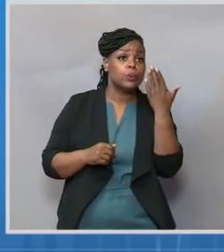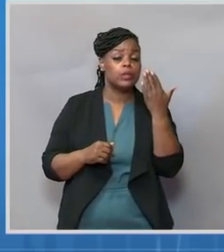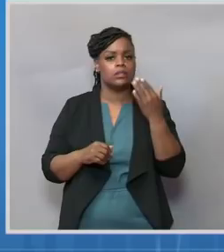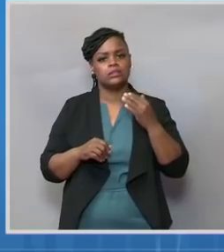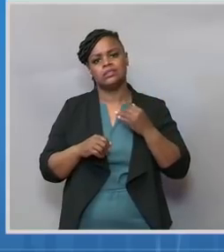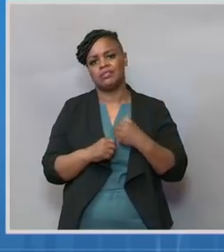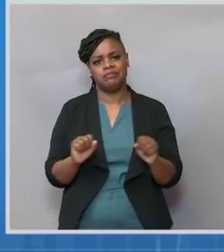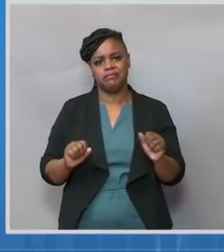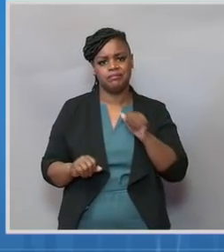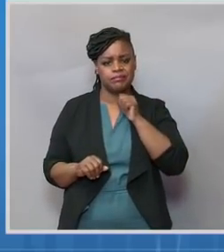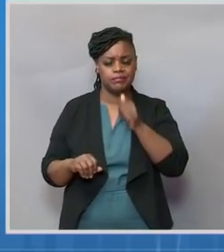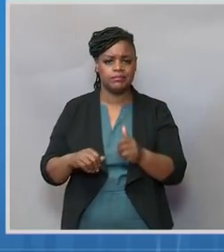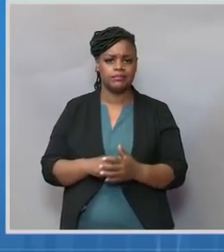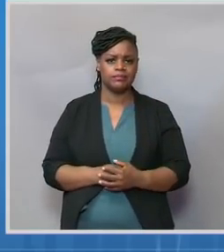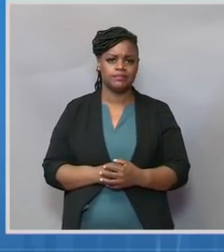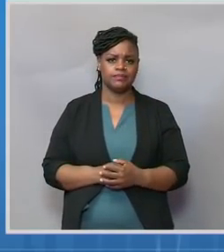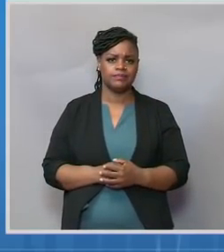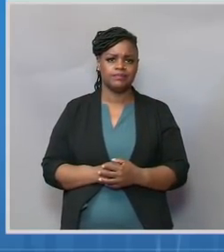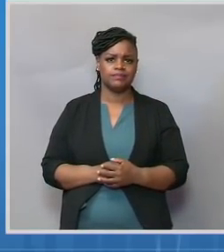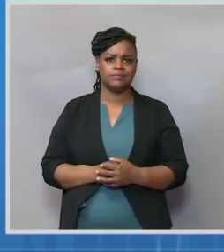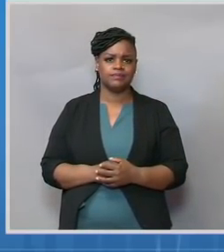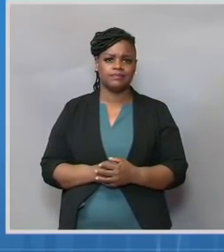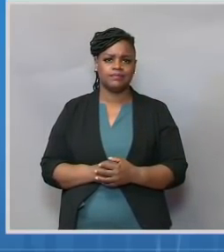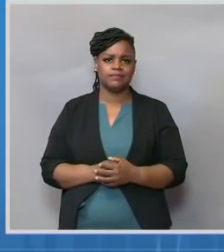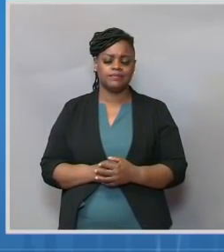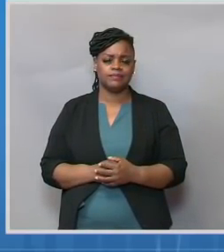Last question. Let's go to Brenda Goodman at WebND.